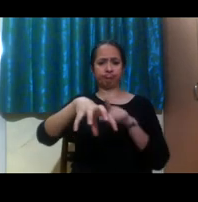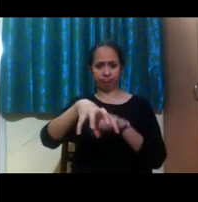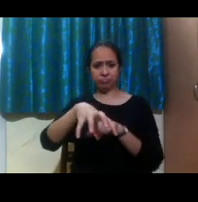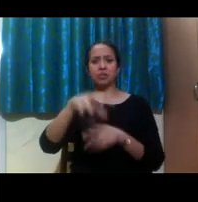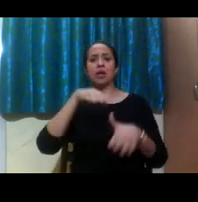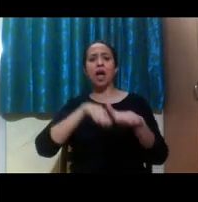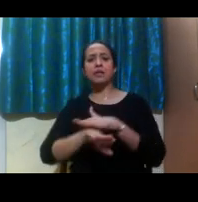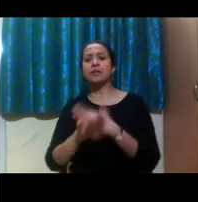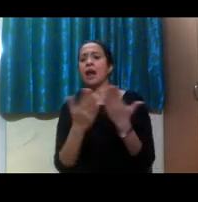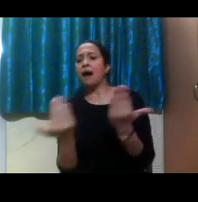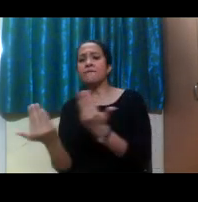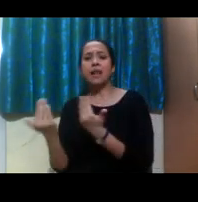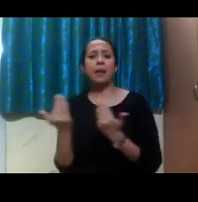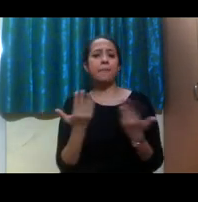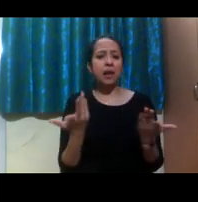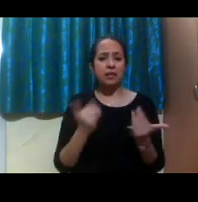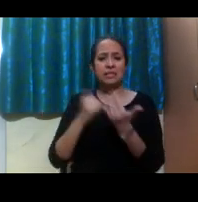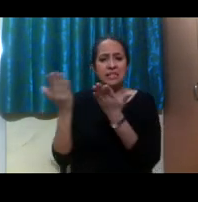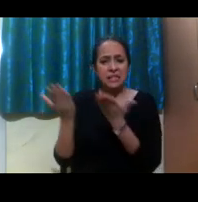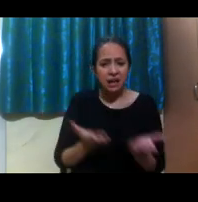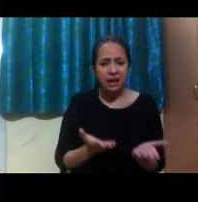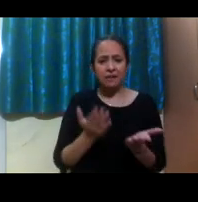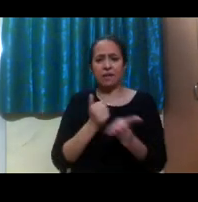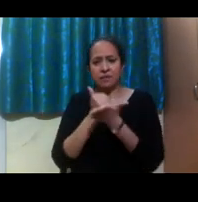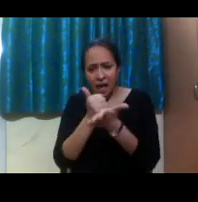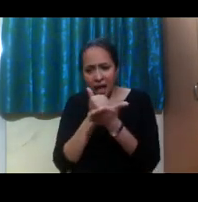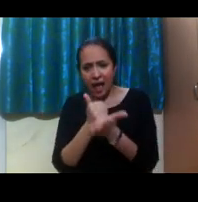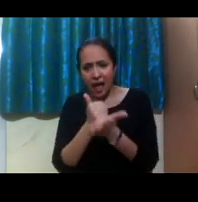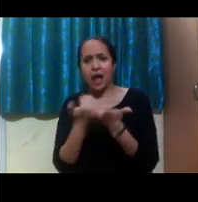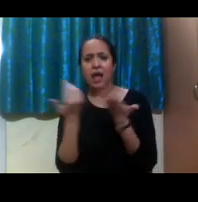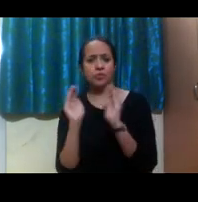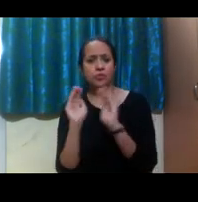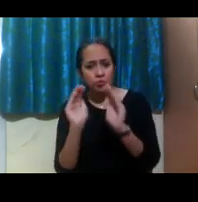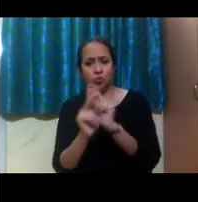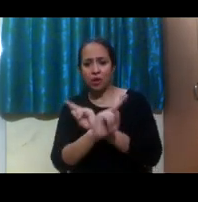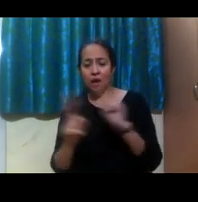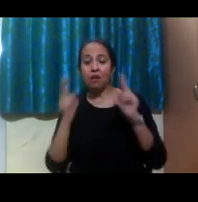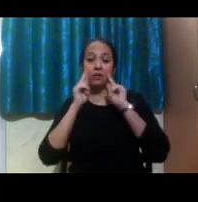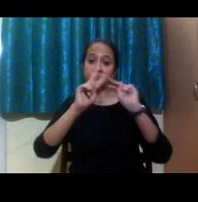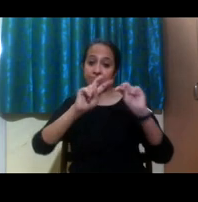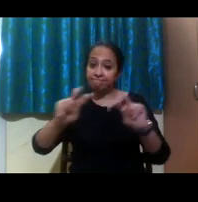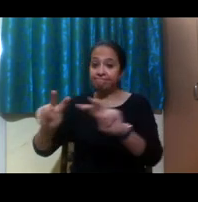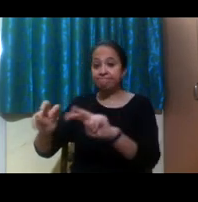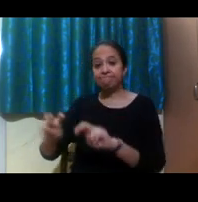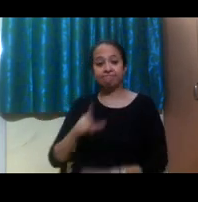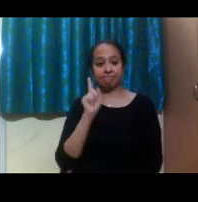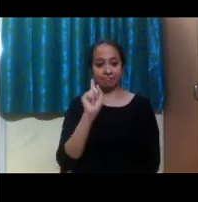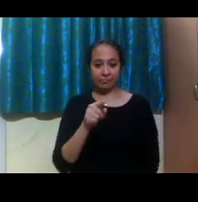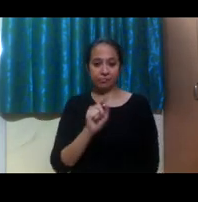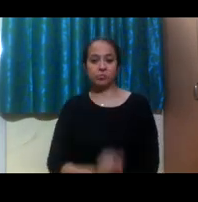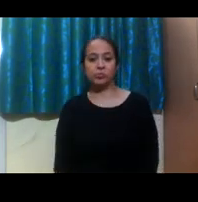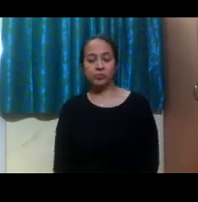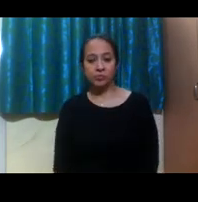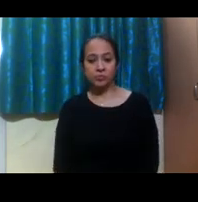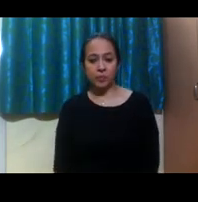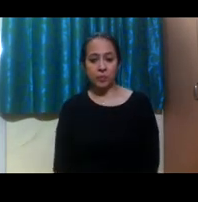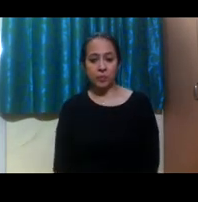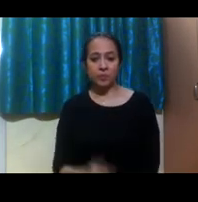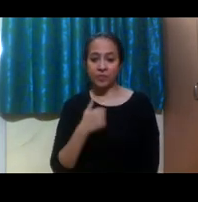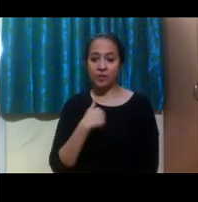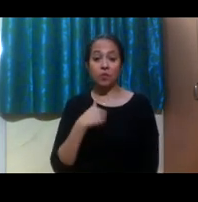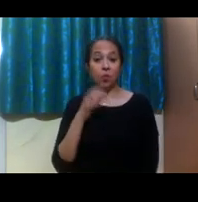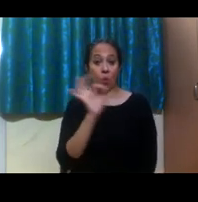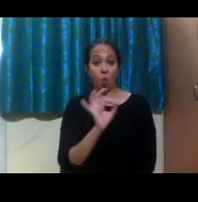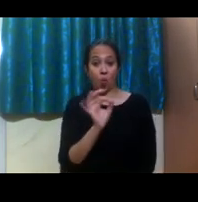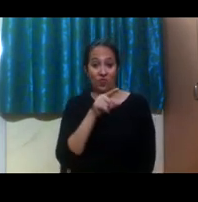So then you can look more of the holistic support that you'll have. And with our office, we often, this is another